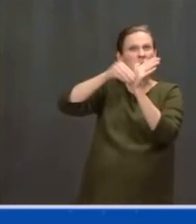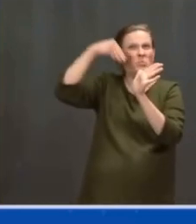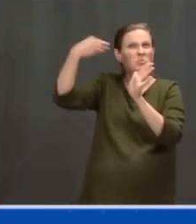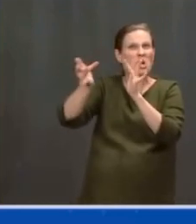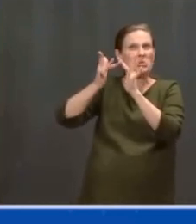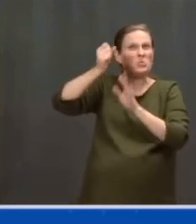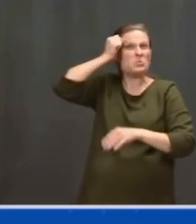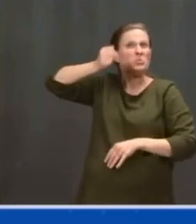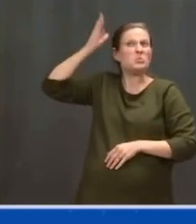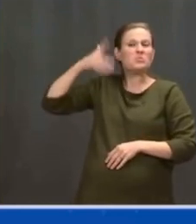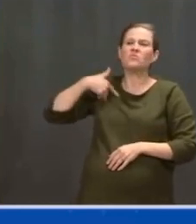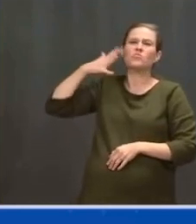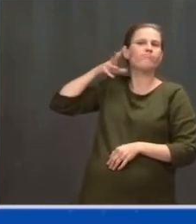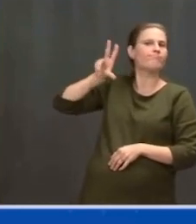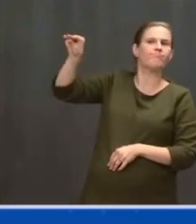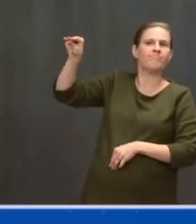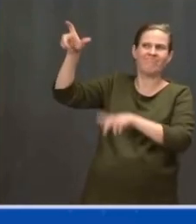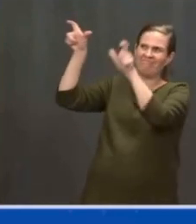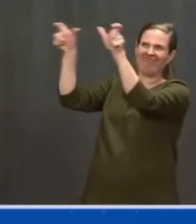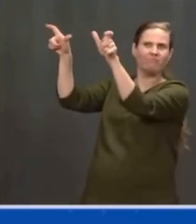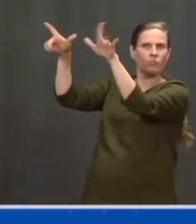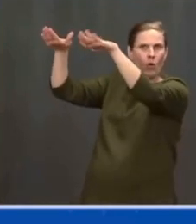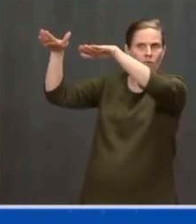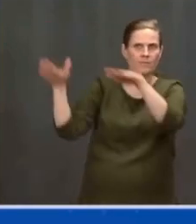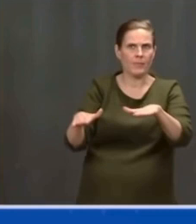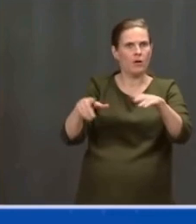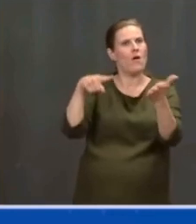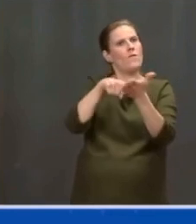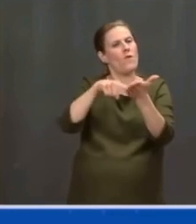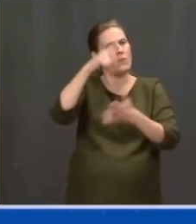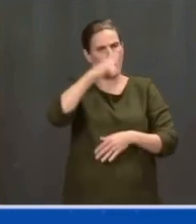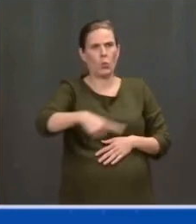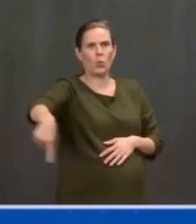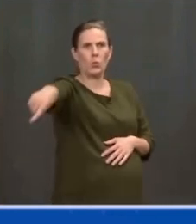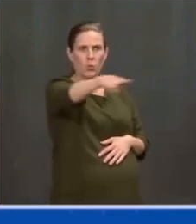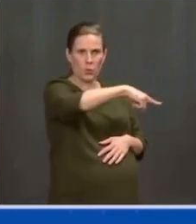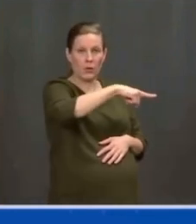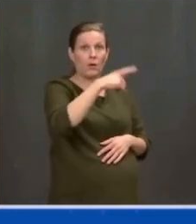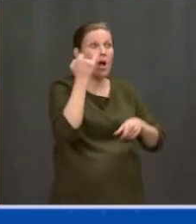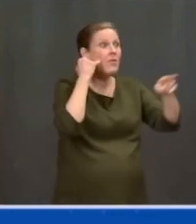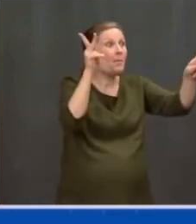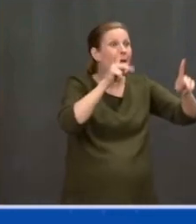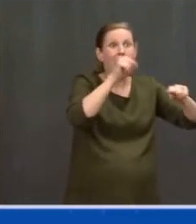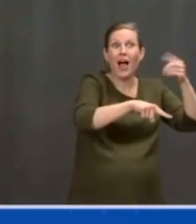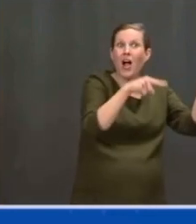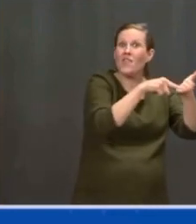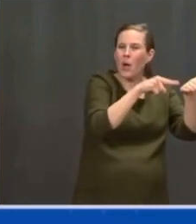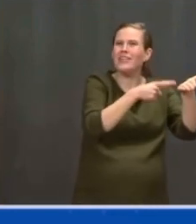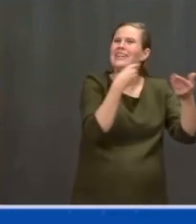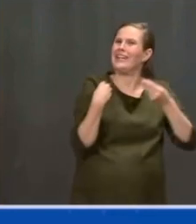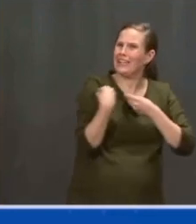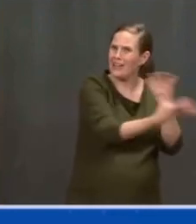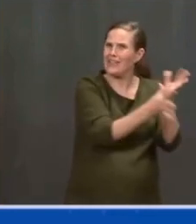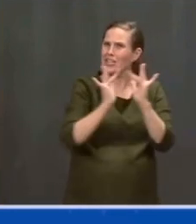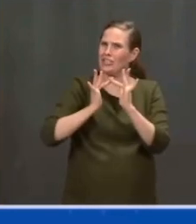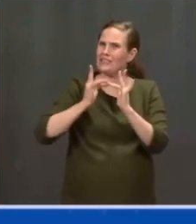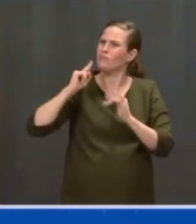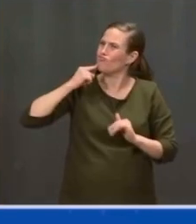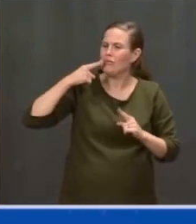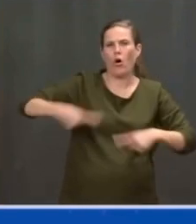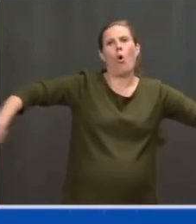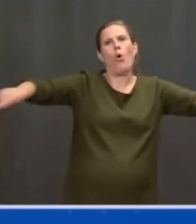These are families who don't have affordable service to be able to get it now. As we saw in Texas and elsewhere,